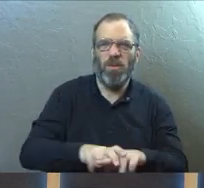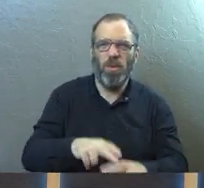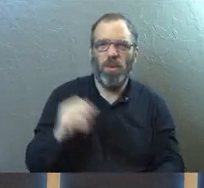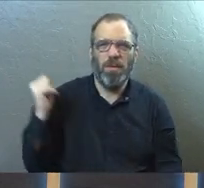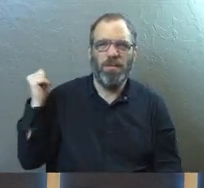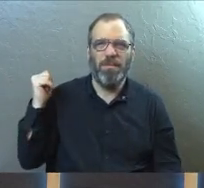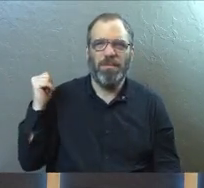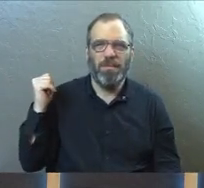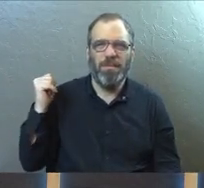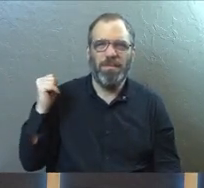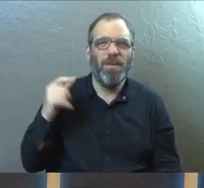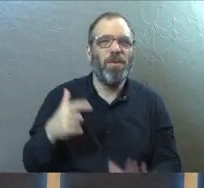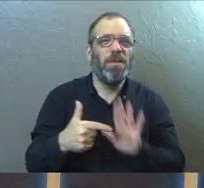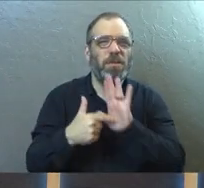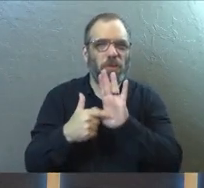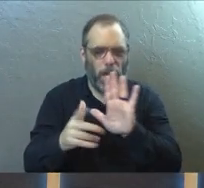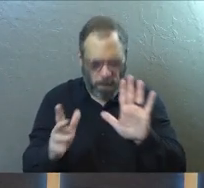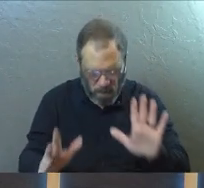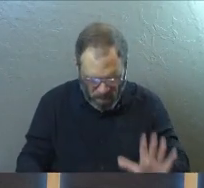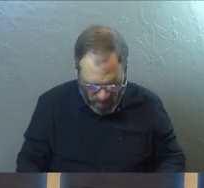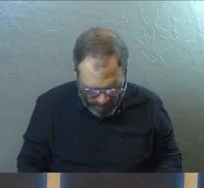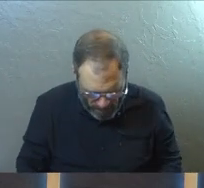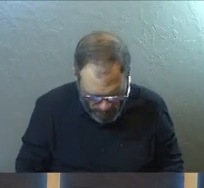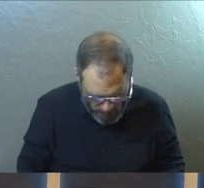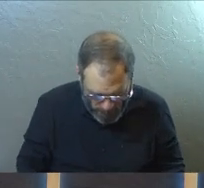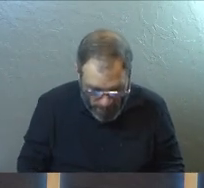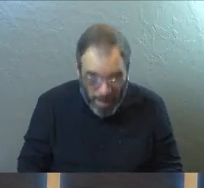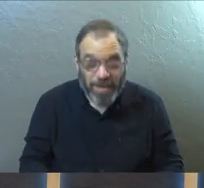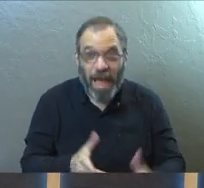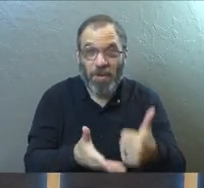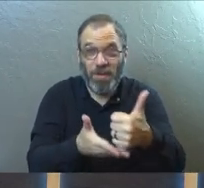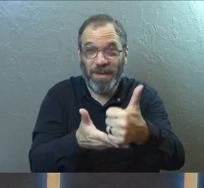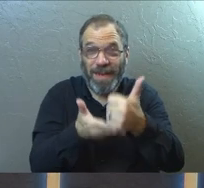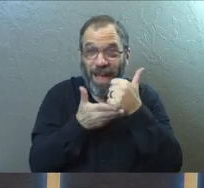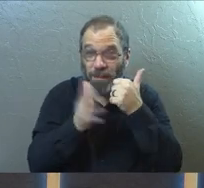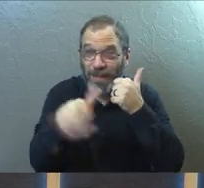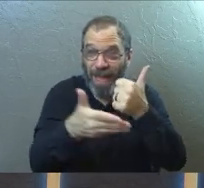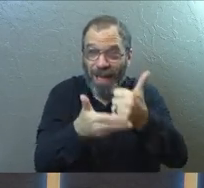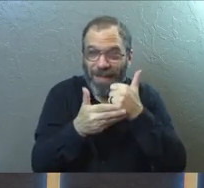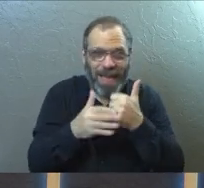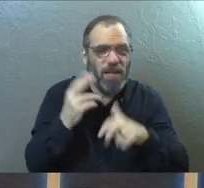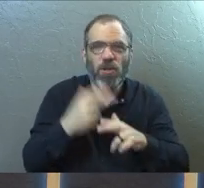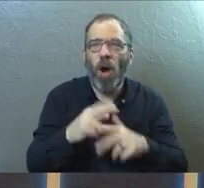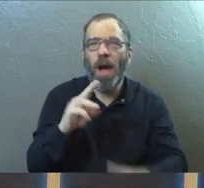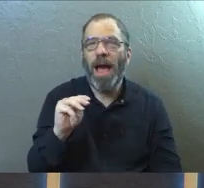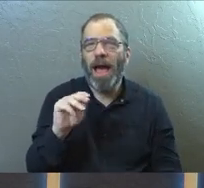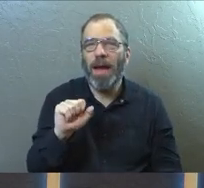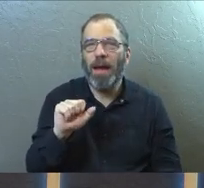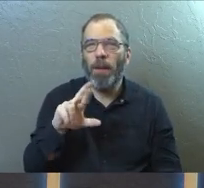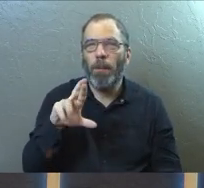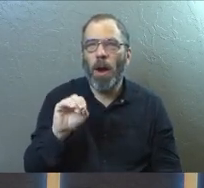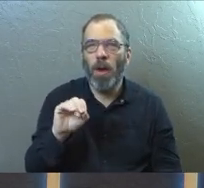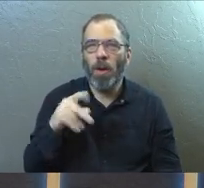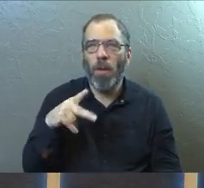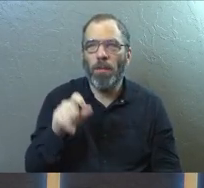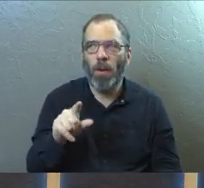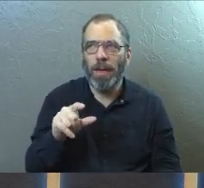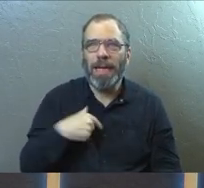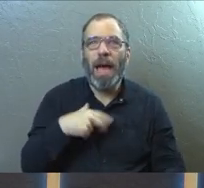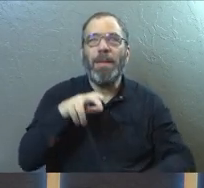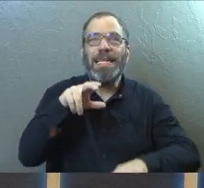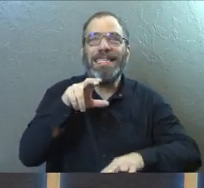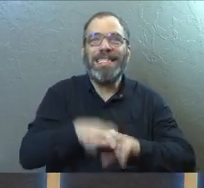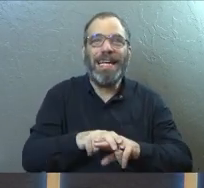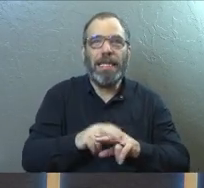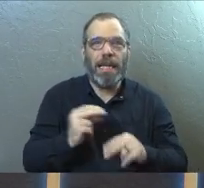stage. So I'm going to illustrate this. And I'm going to need your help. This is a little bit Marco Polo. I'm going to sit on this stool